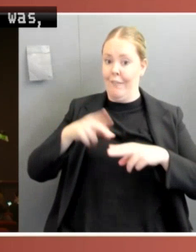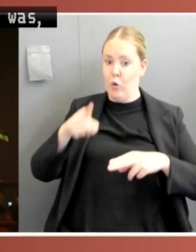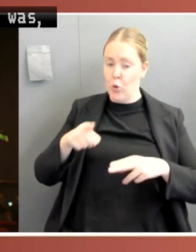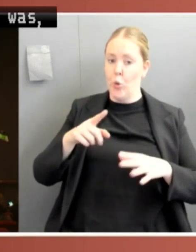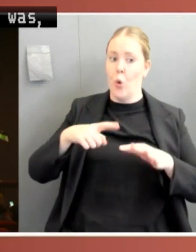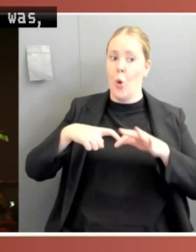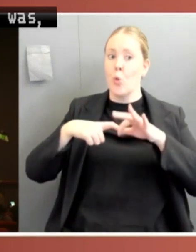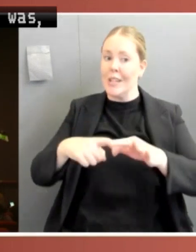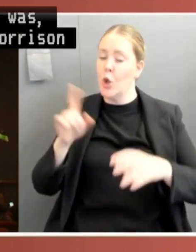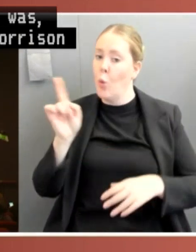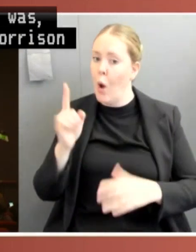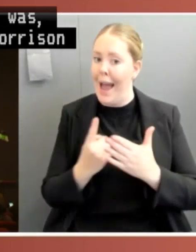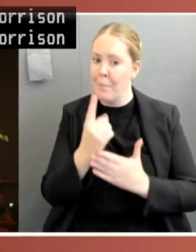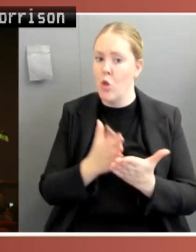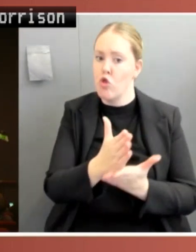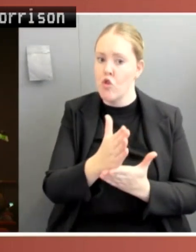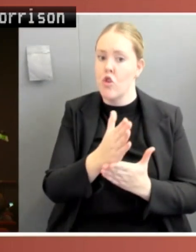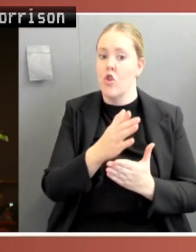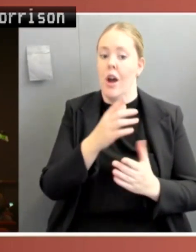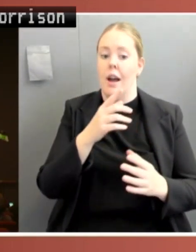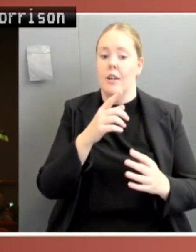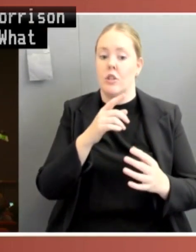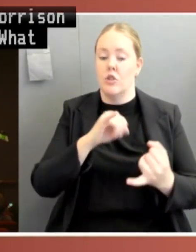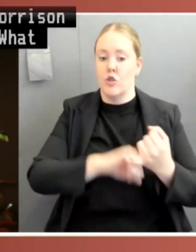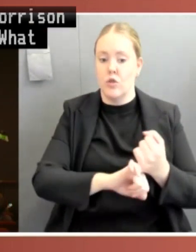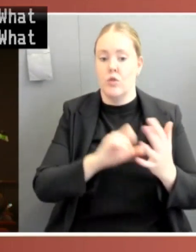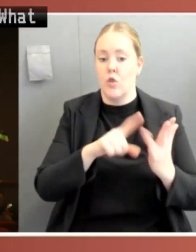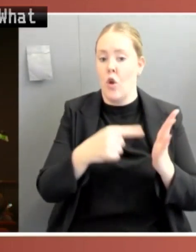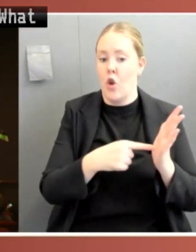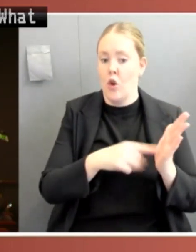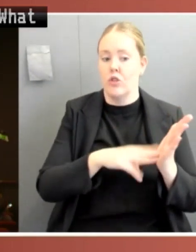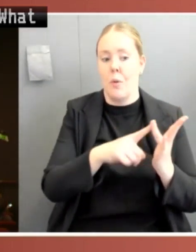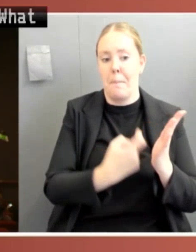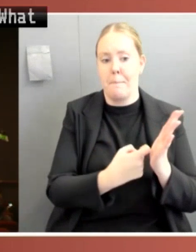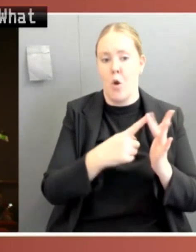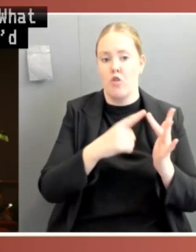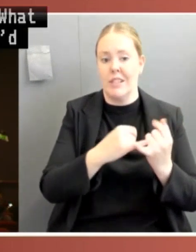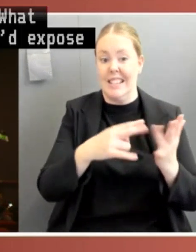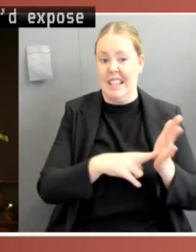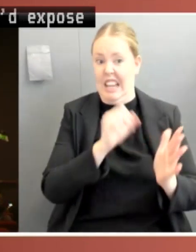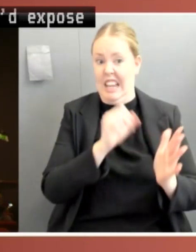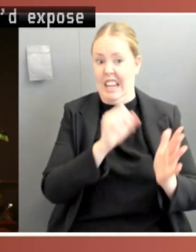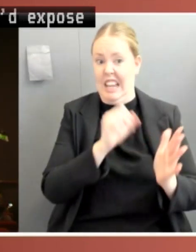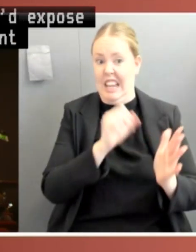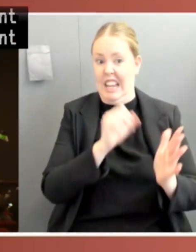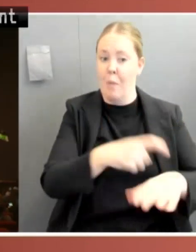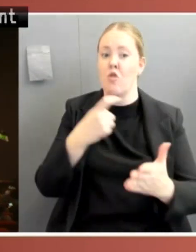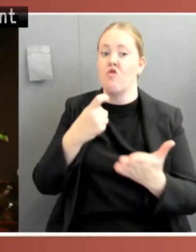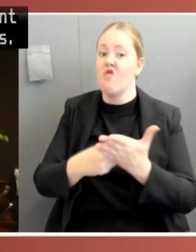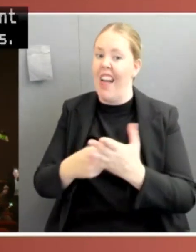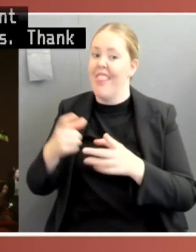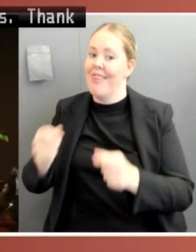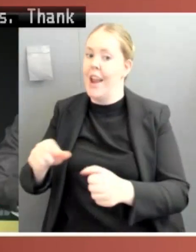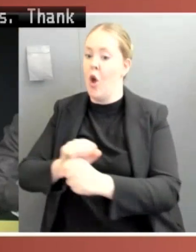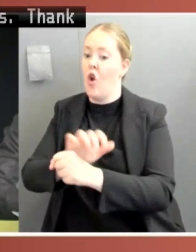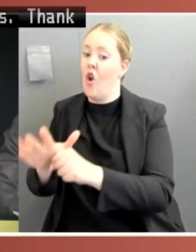of a government notorious in other respects. Thank you. Yeah, thank you. And you're right. And yes, the paper's a